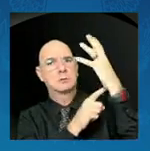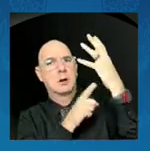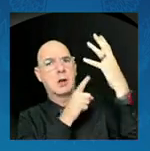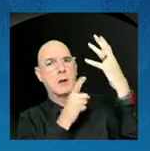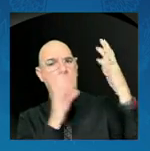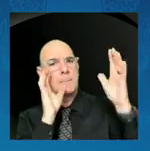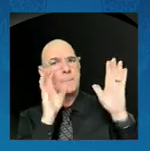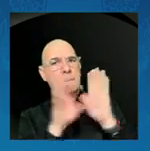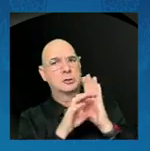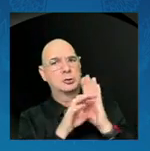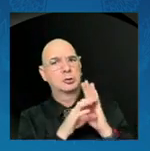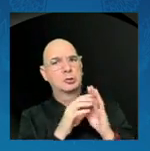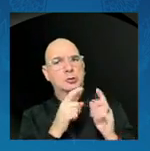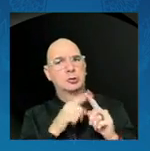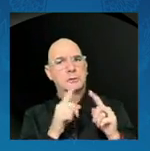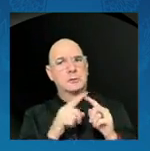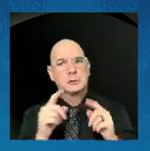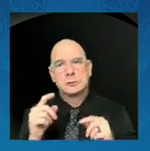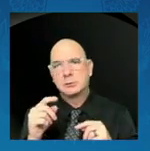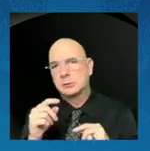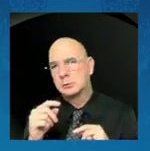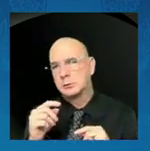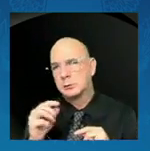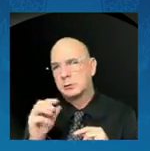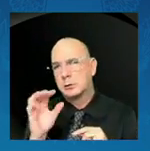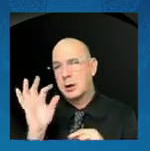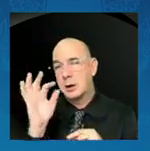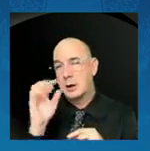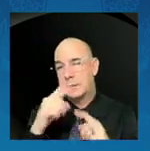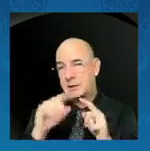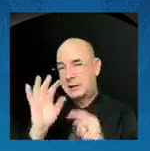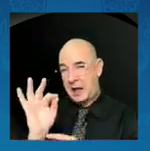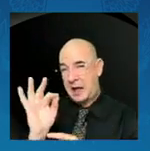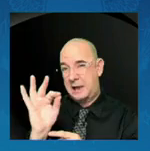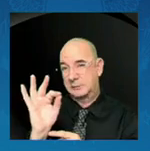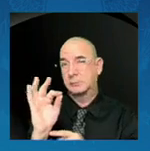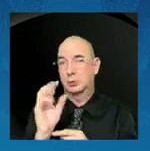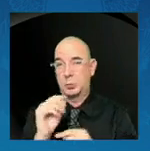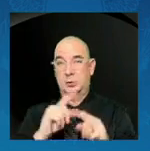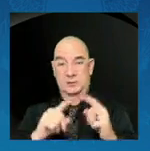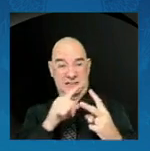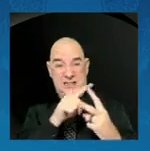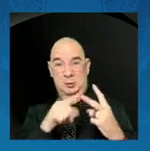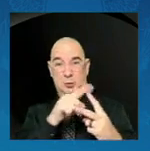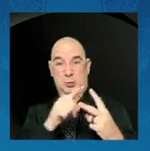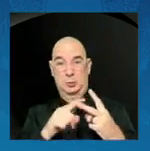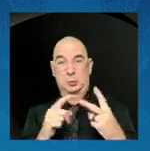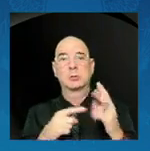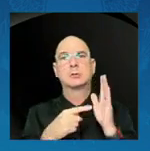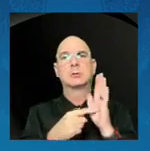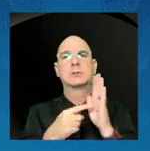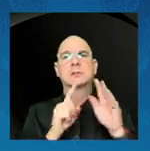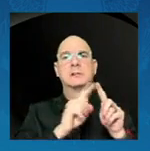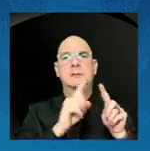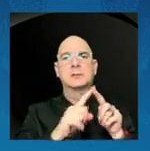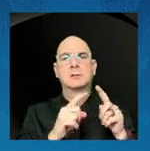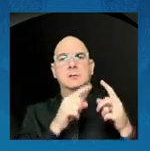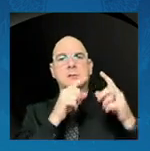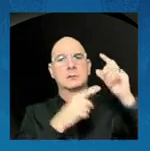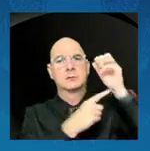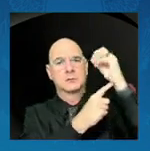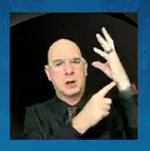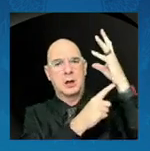These are but two examples of the fleet of satellites and sensors we have as a nation.